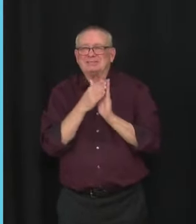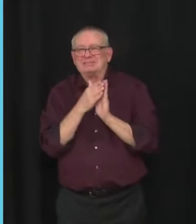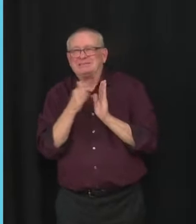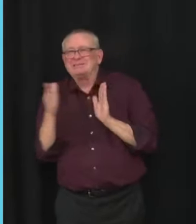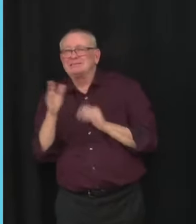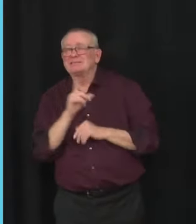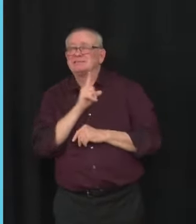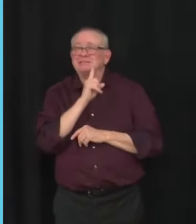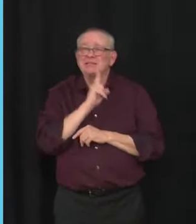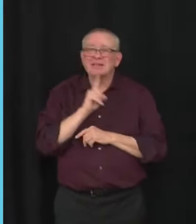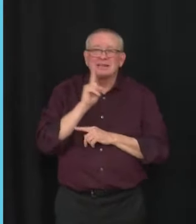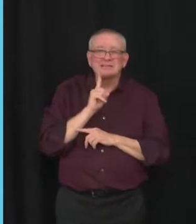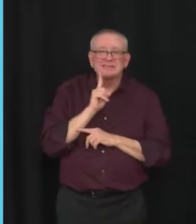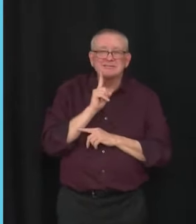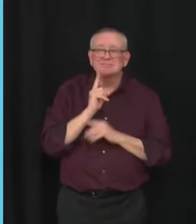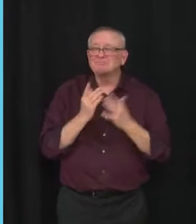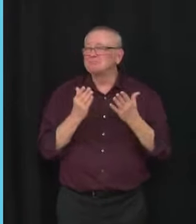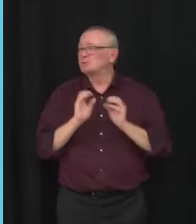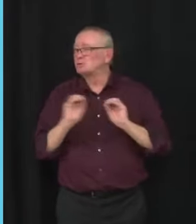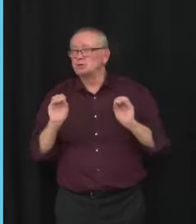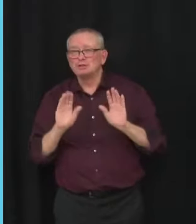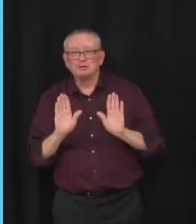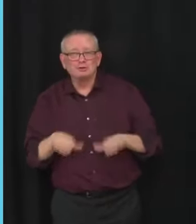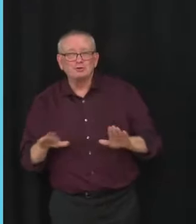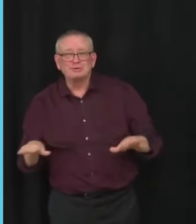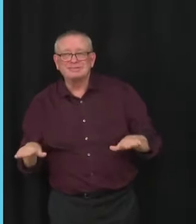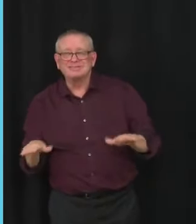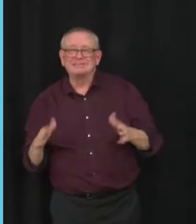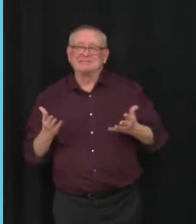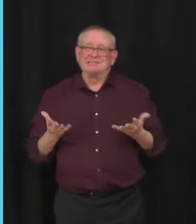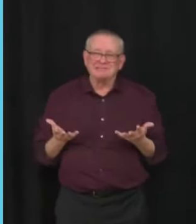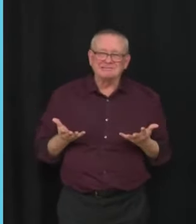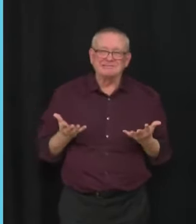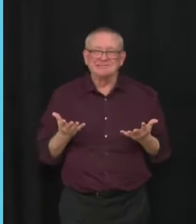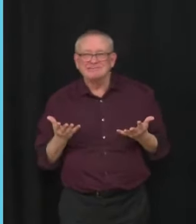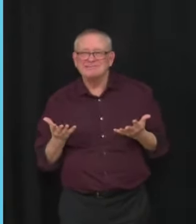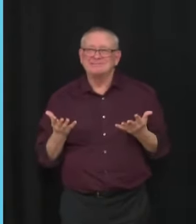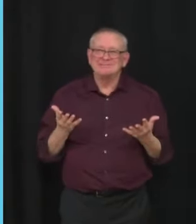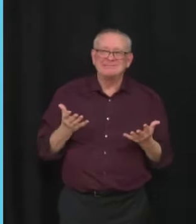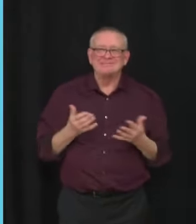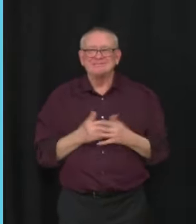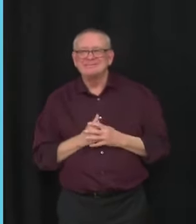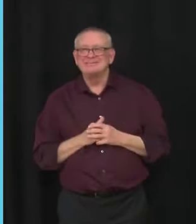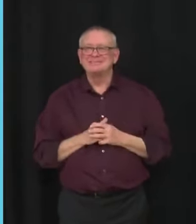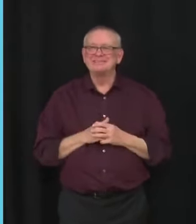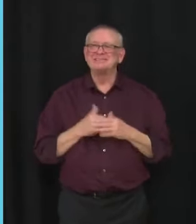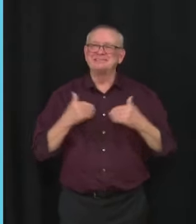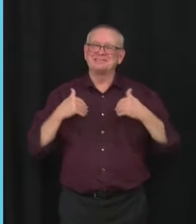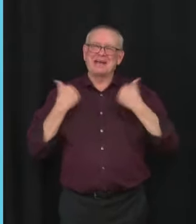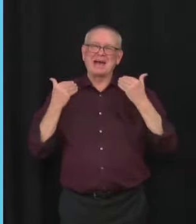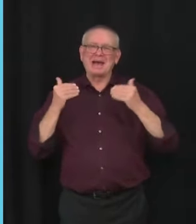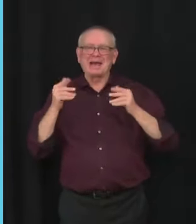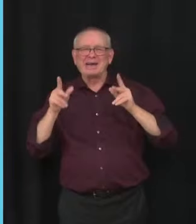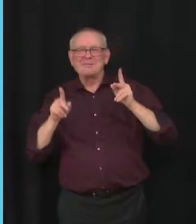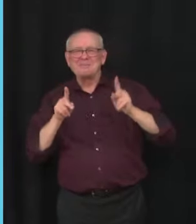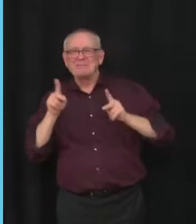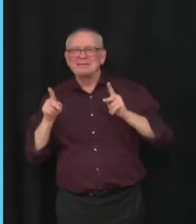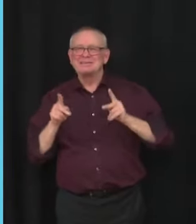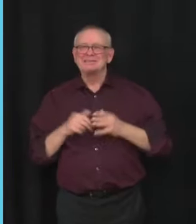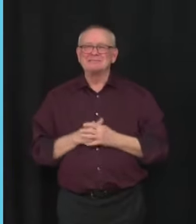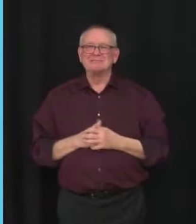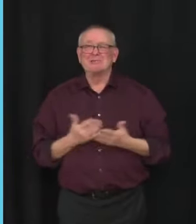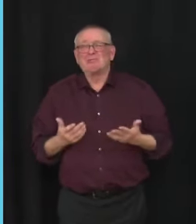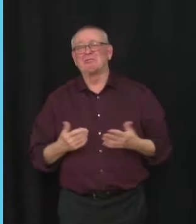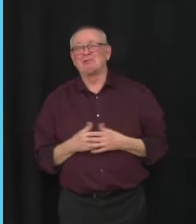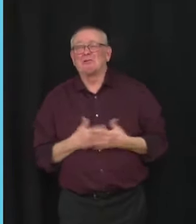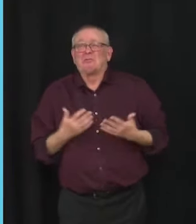probably don't have kids. So these are younger people who are perhaps just less prone to